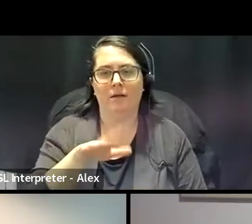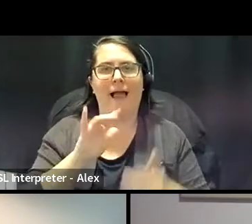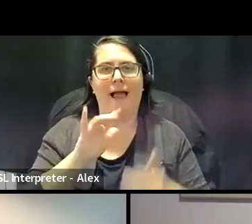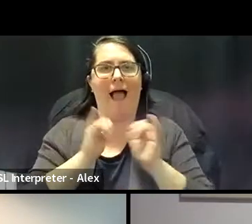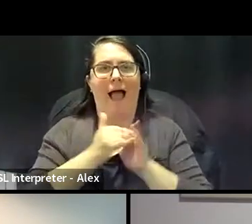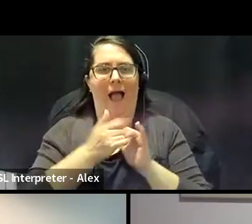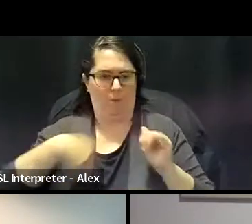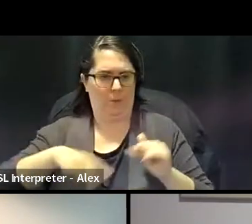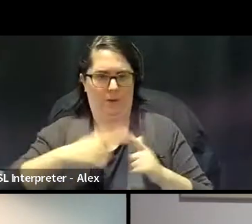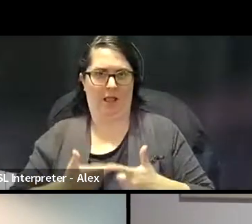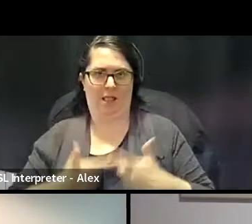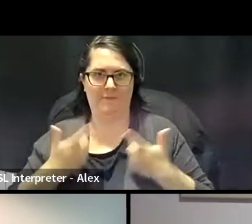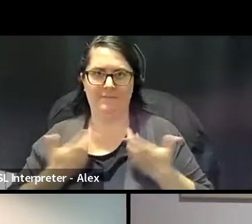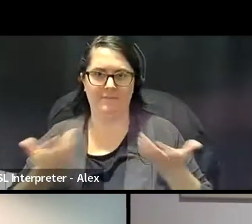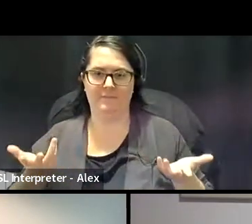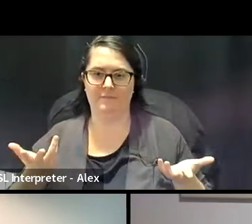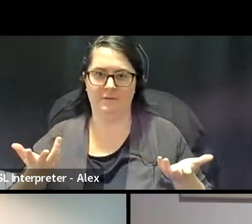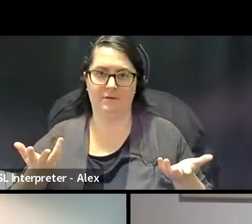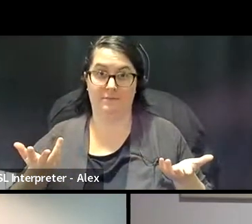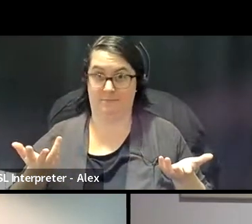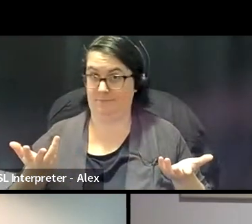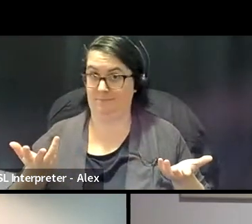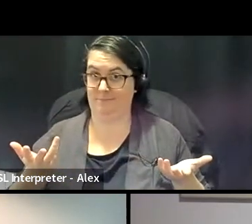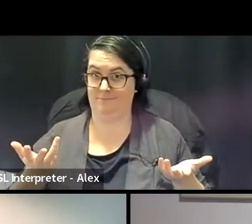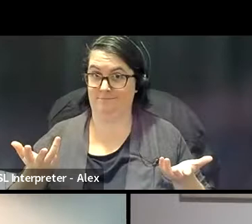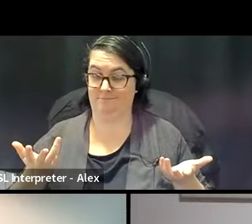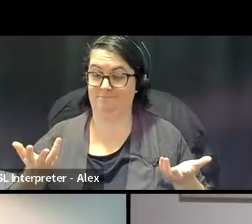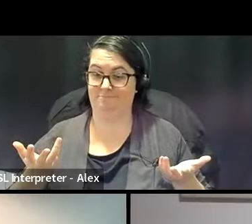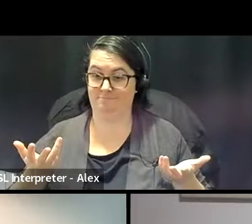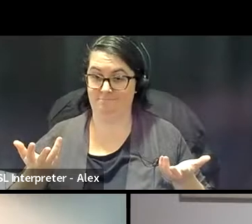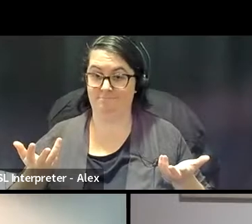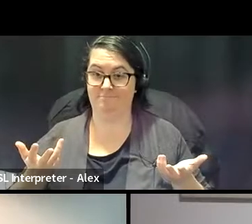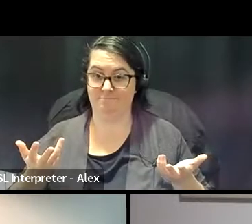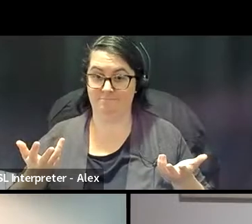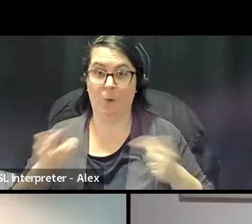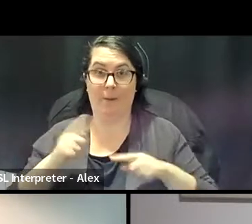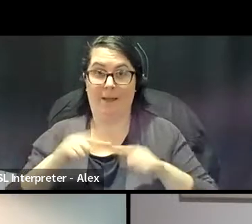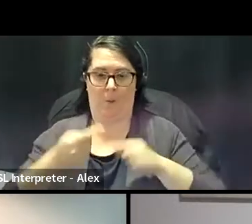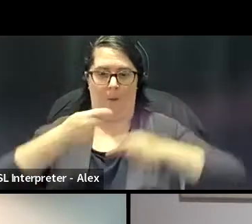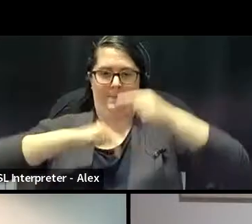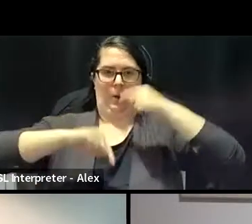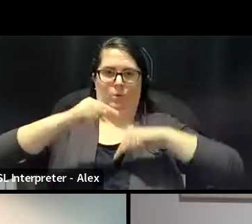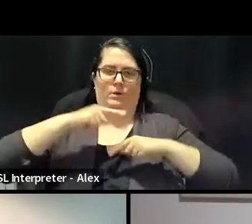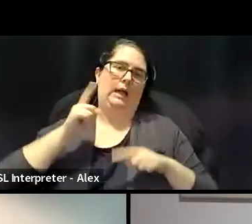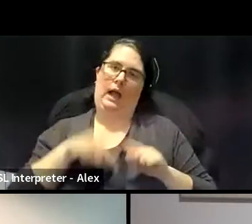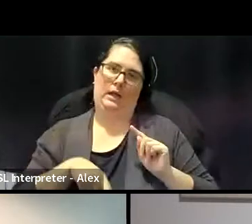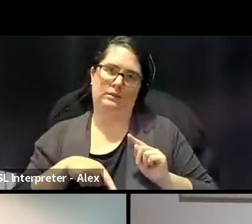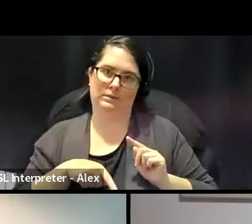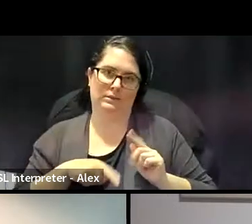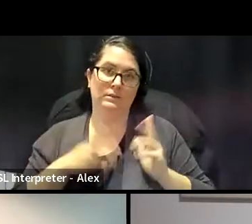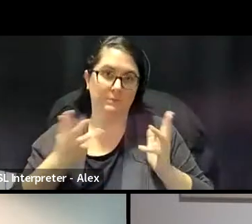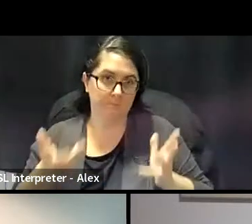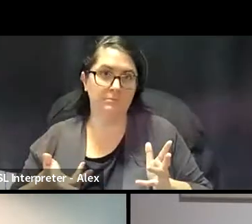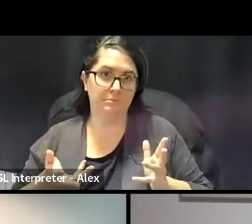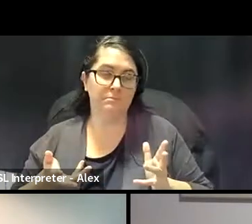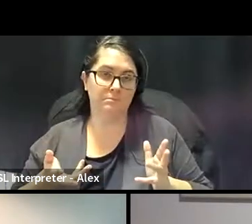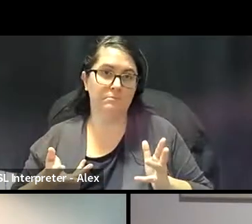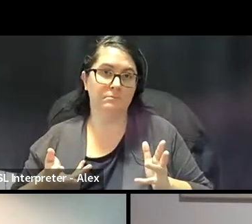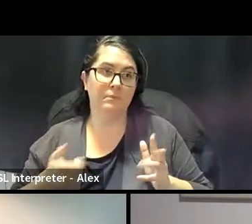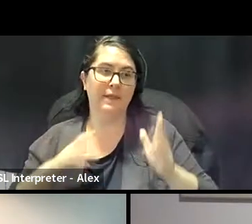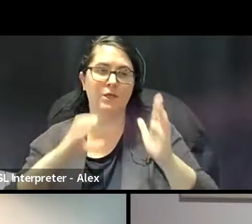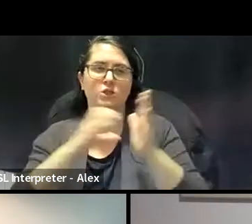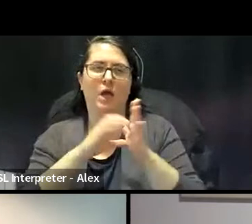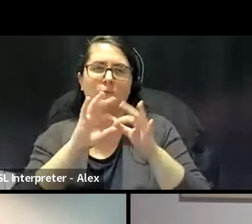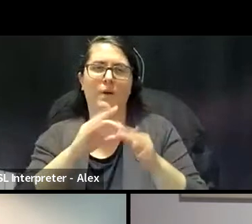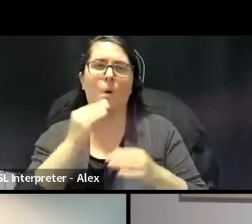we going to live? Right. Um, there is no going back. And you said that in the chapter on home